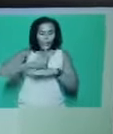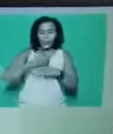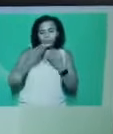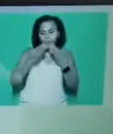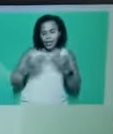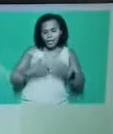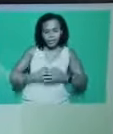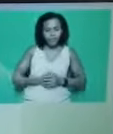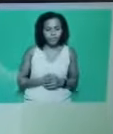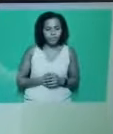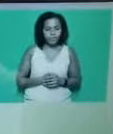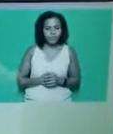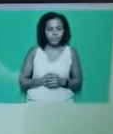Thanks very much, Paul. Thank you.